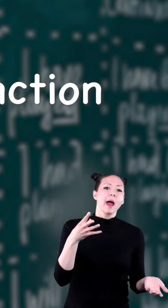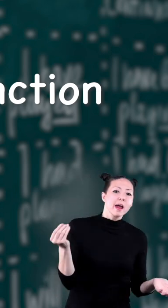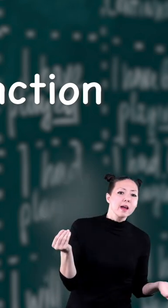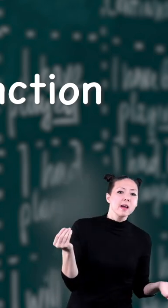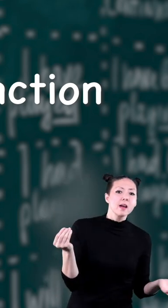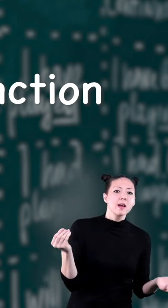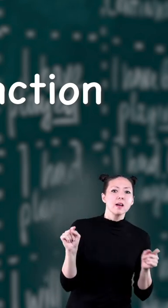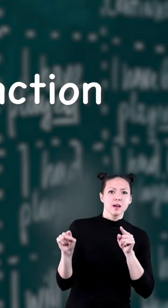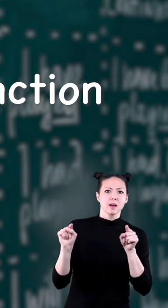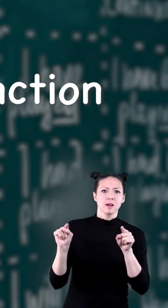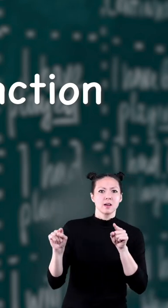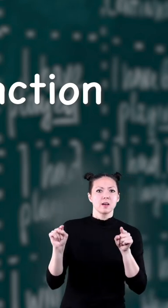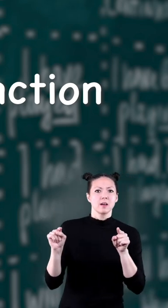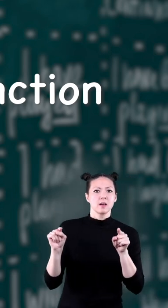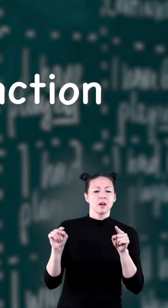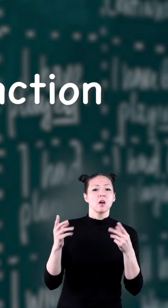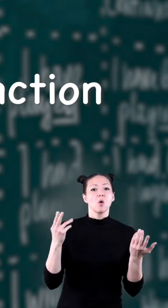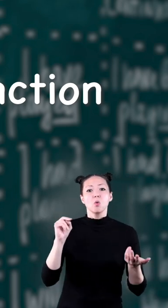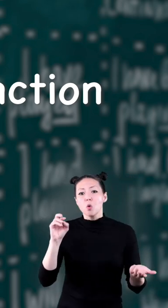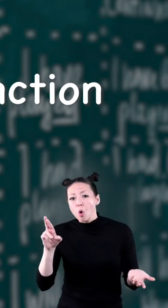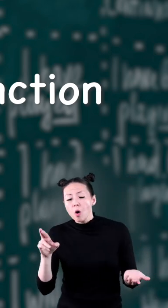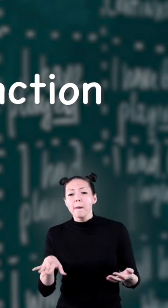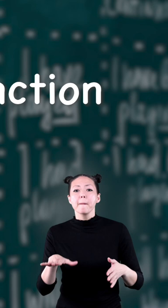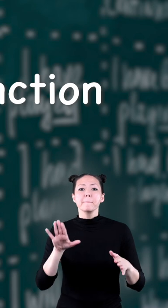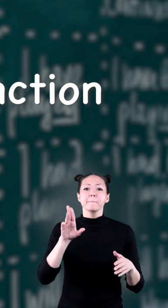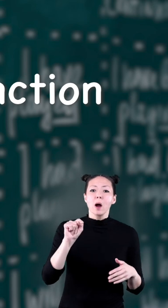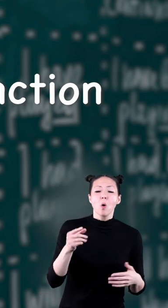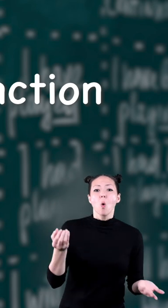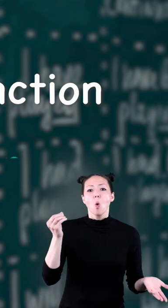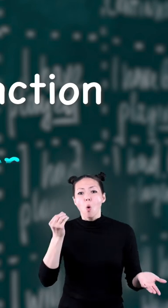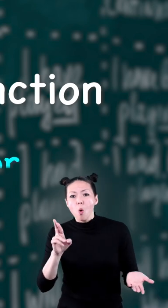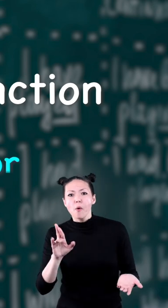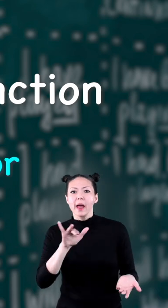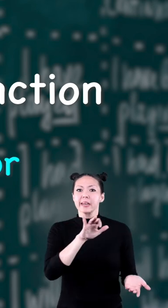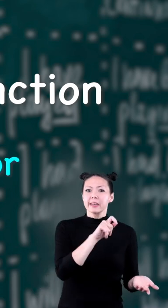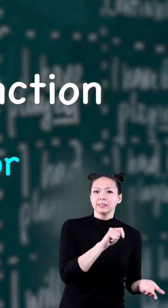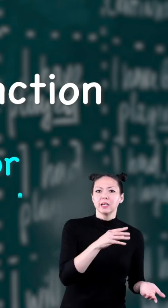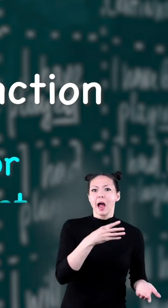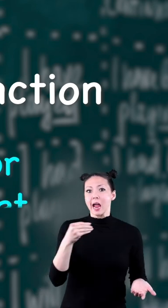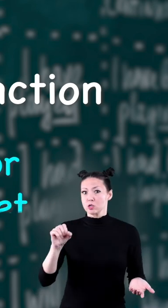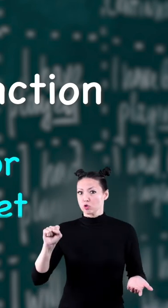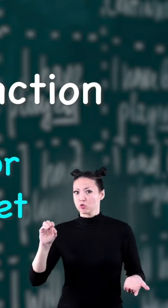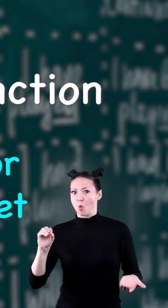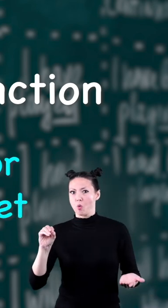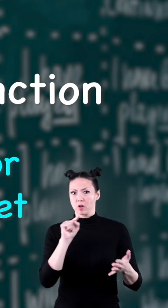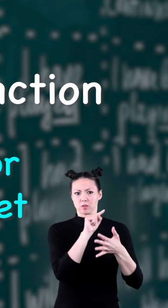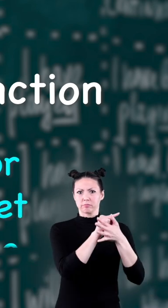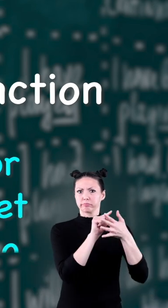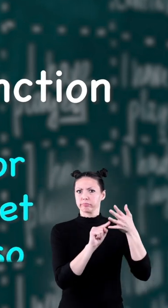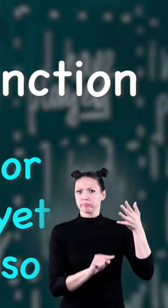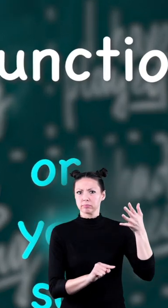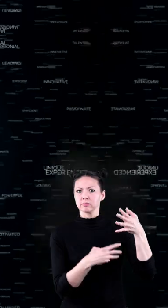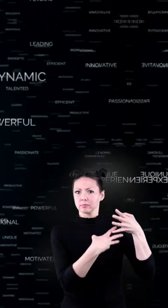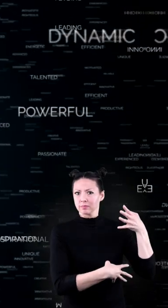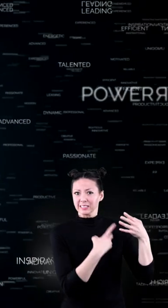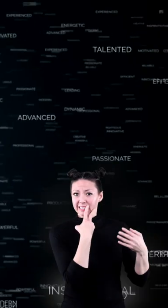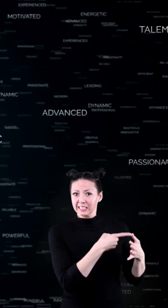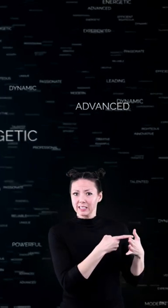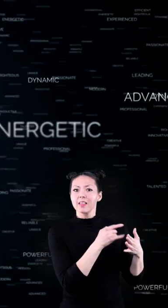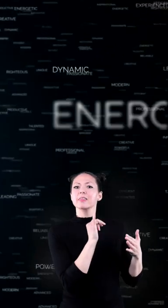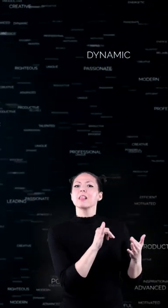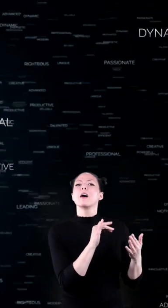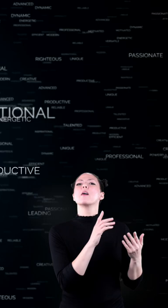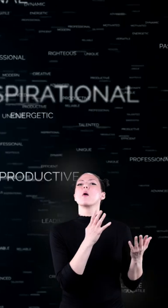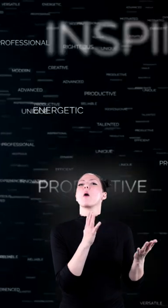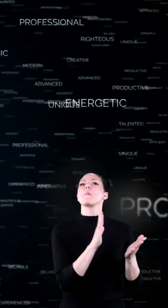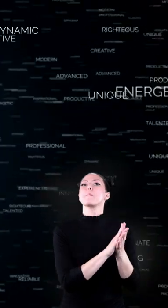as for and nor but or yet and so so now